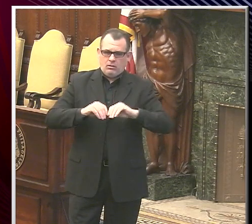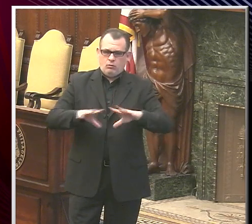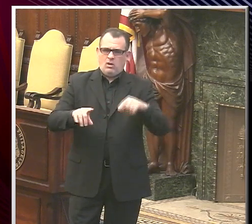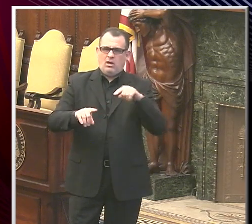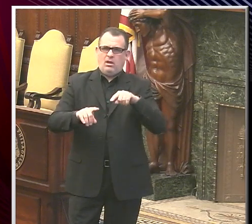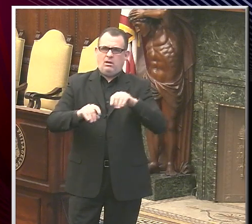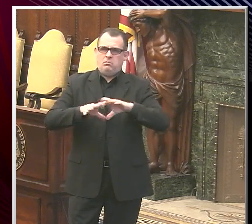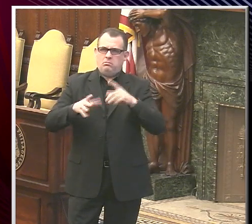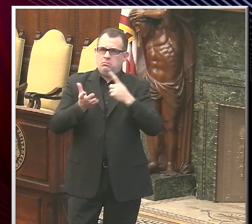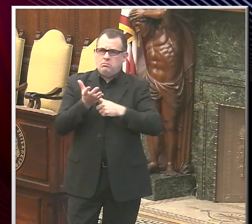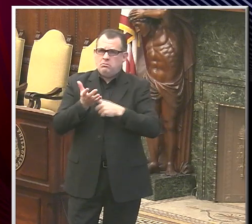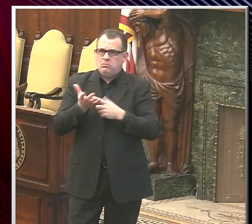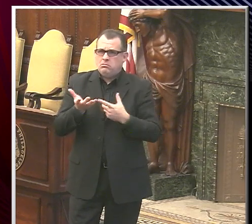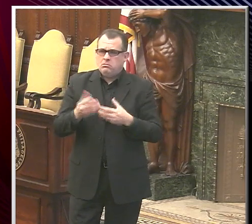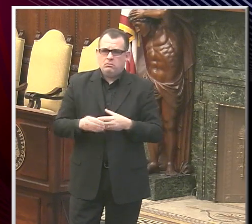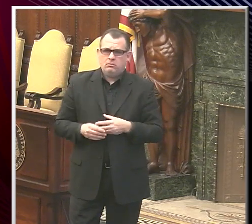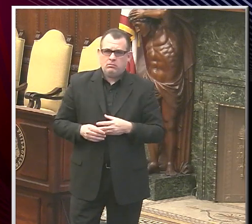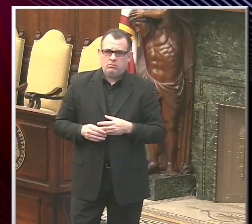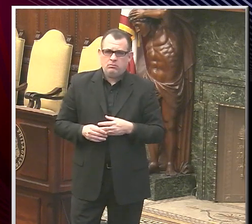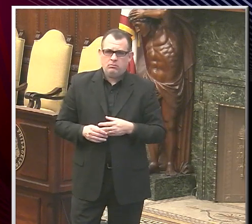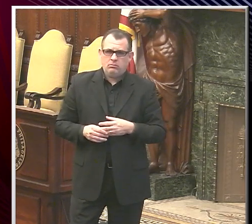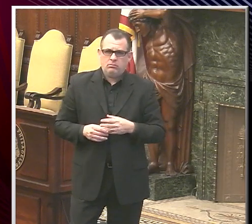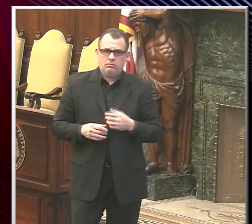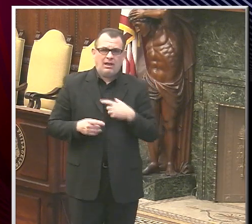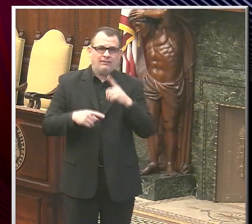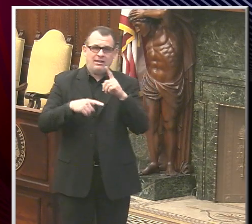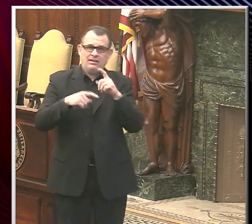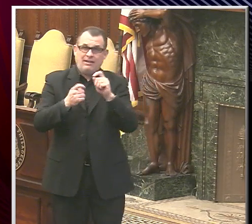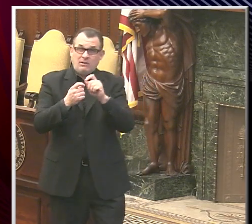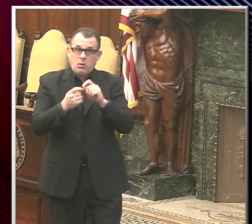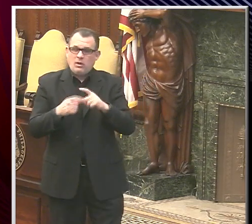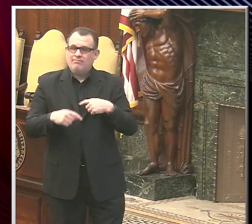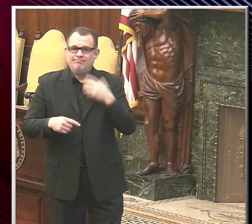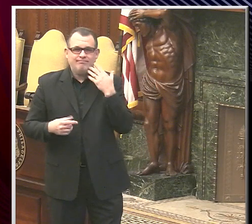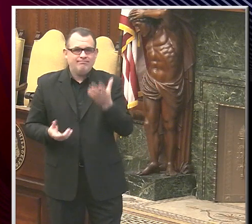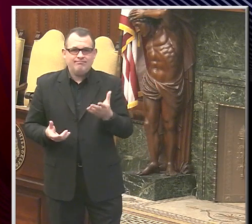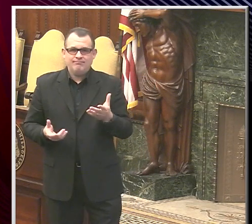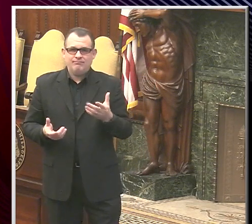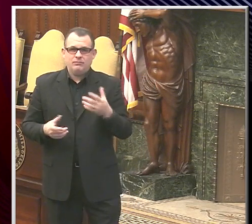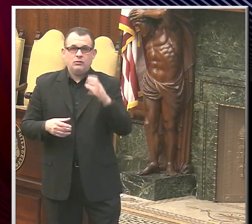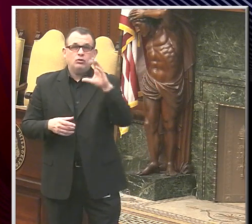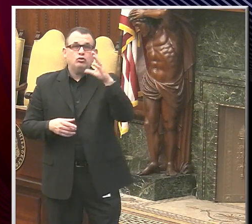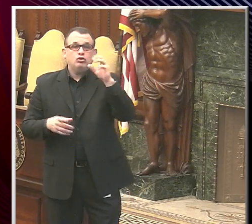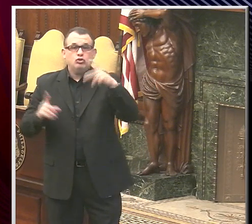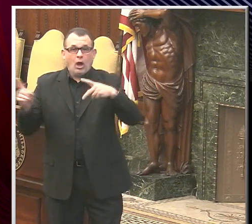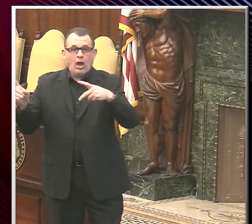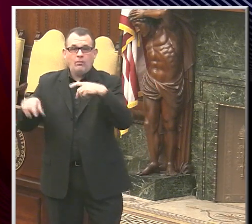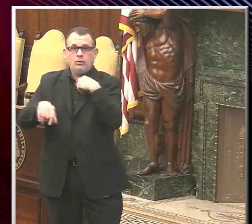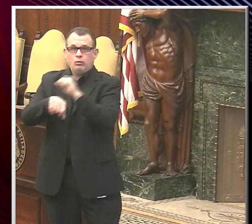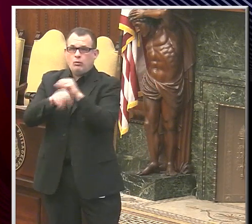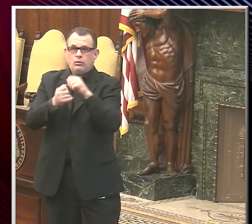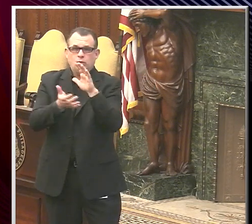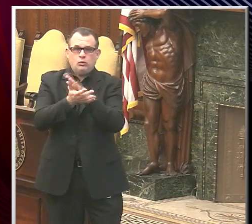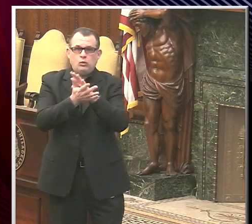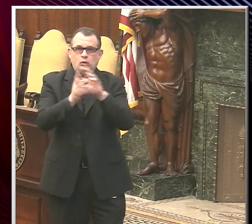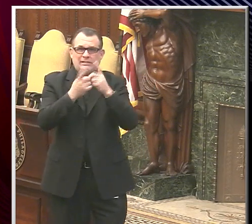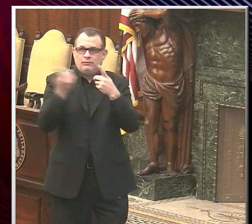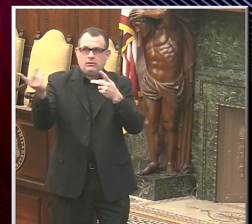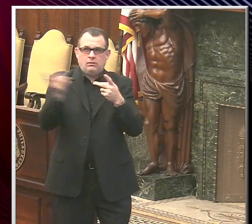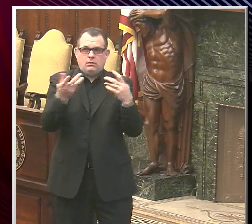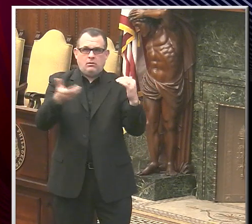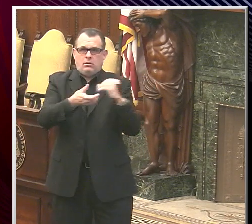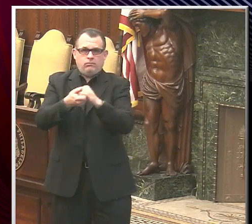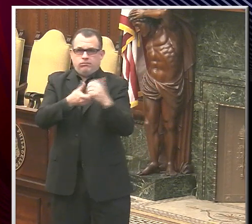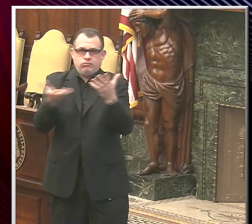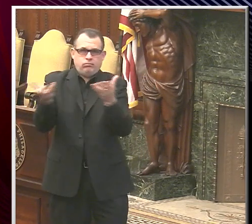Yeah. Unfortunately, I can't give you more details than that other than this is something that CHOP is going to work out with the school systems that they're dealing with. School systems have the